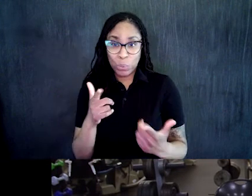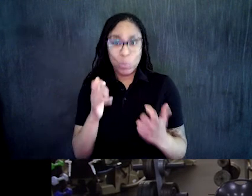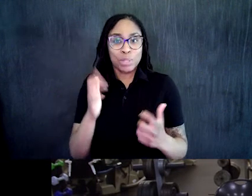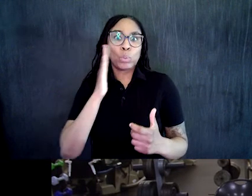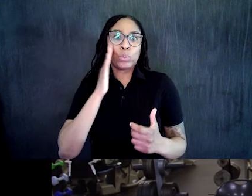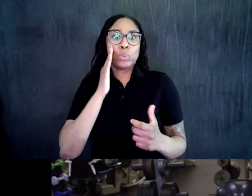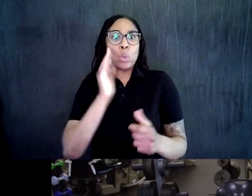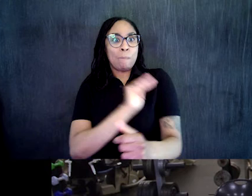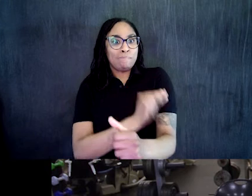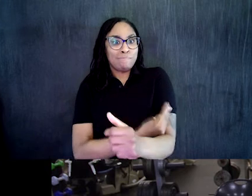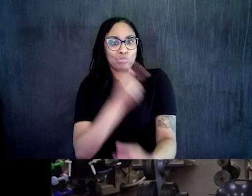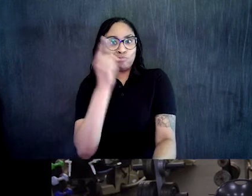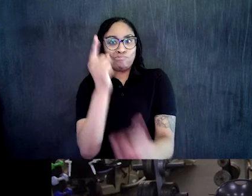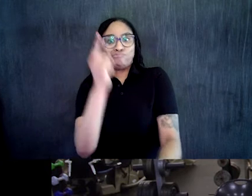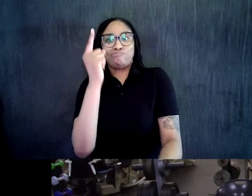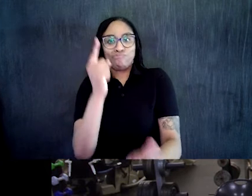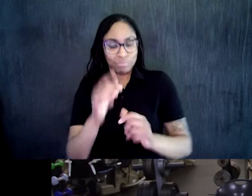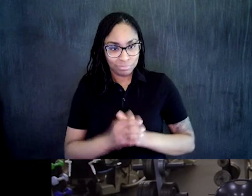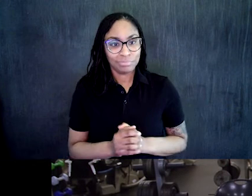And last one.